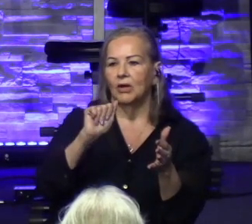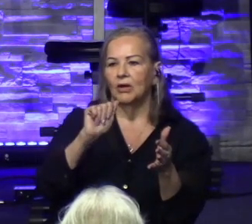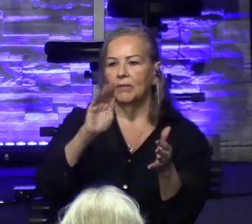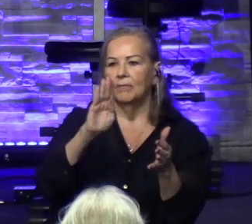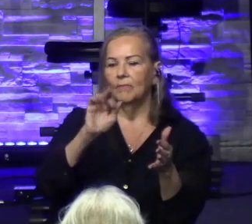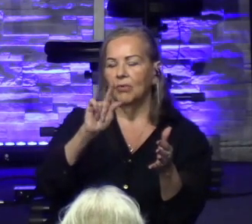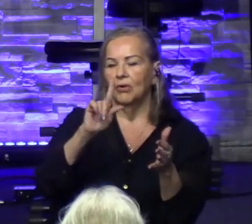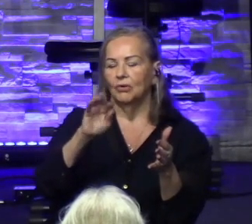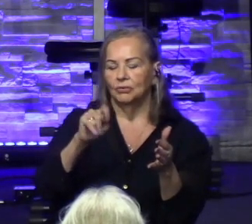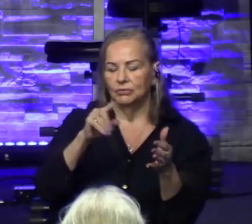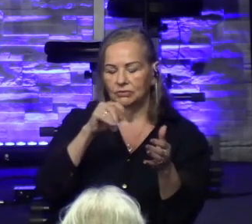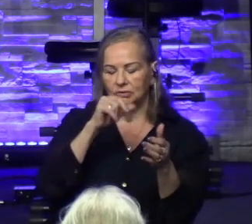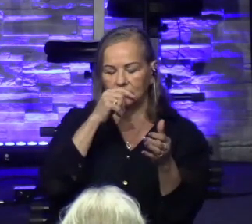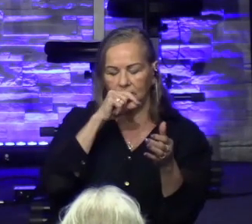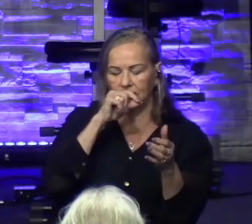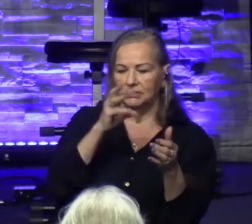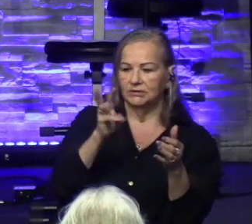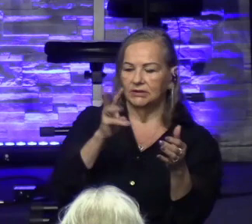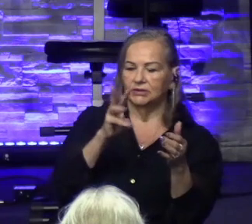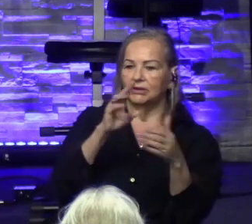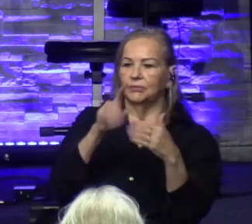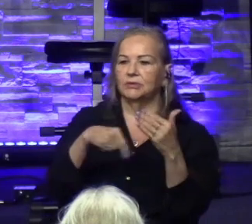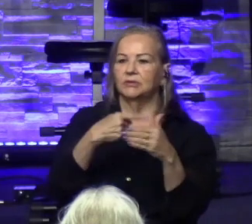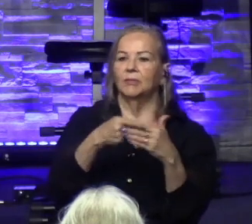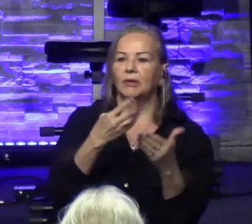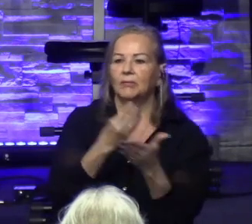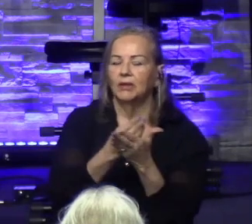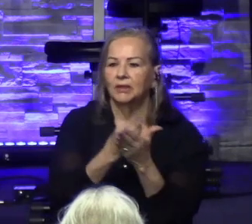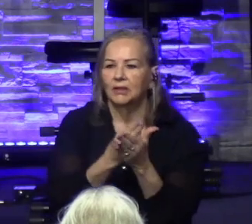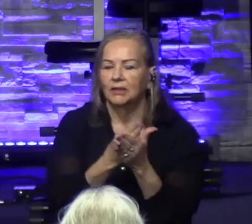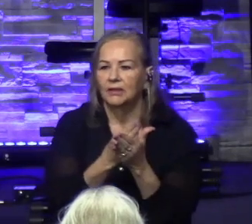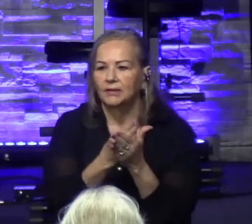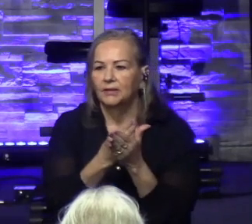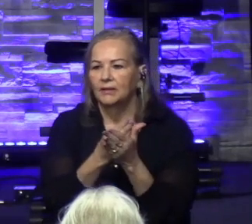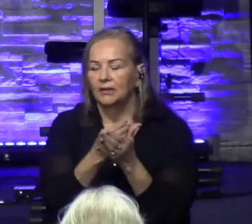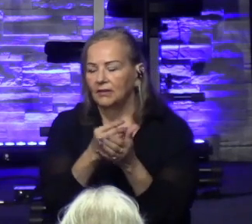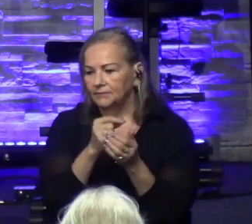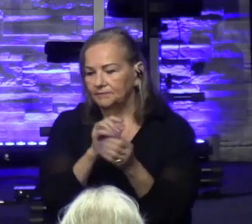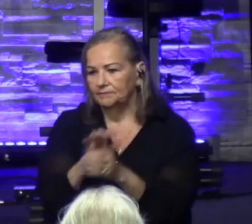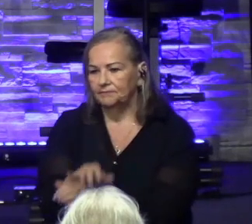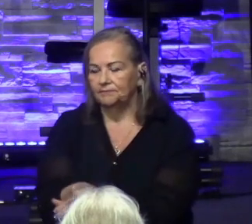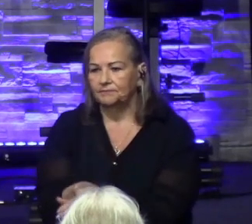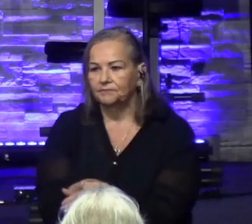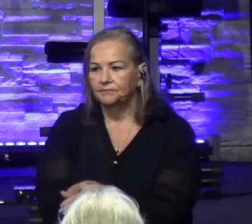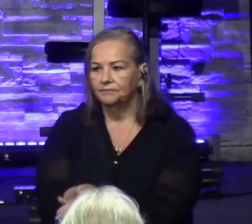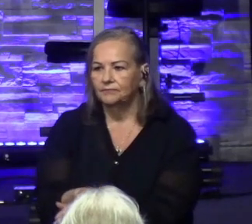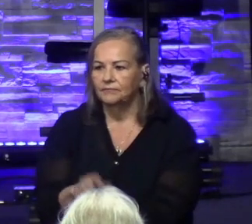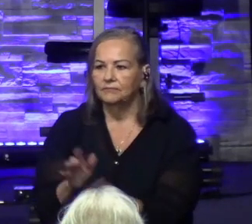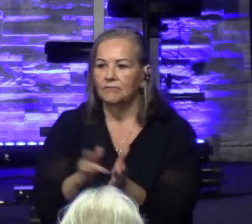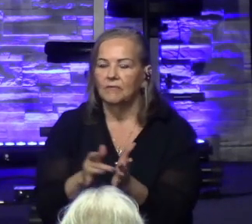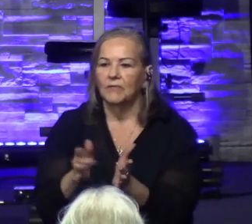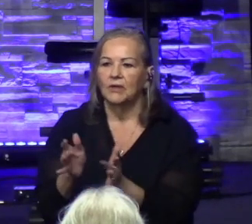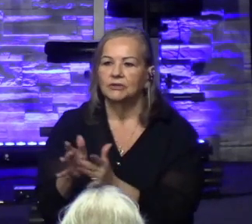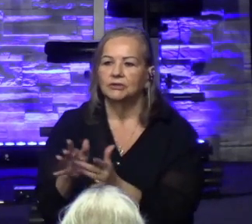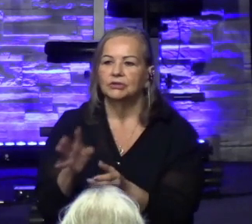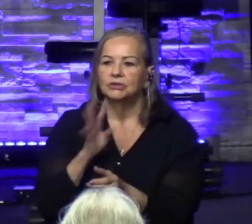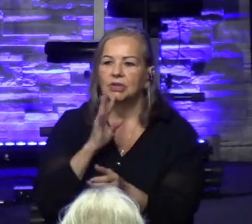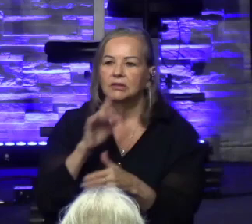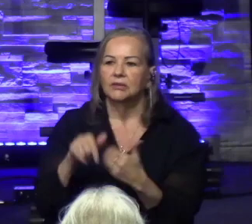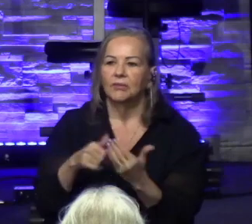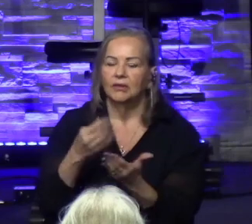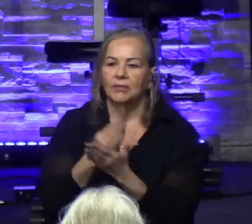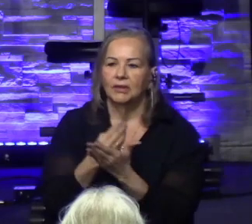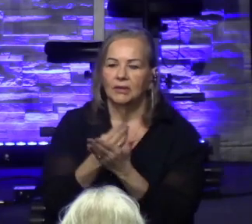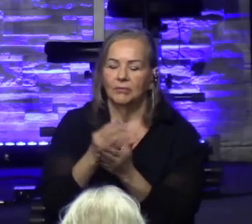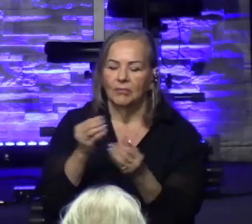If you look at the gospels, one verse in every six is about money. So Jesus talked about money more than he did about heaven